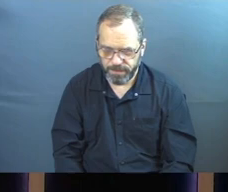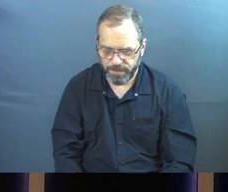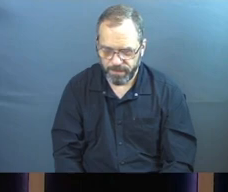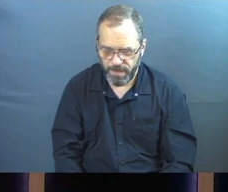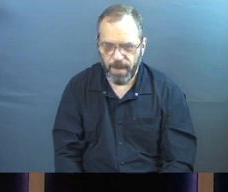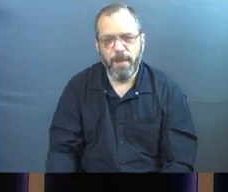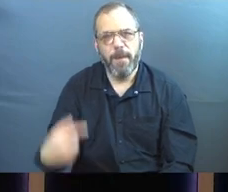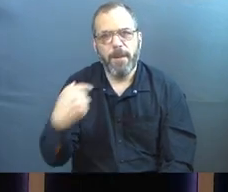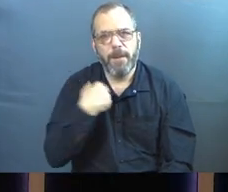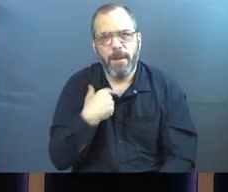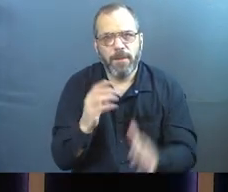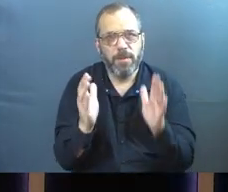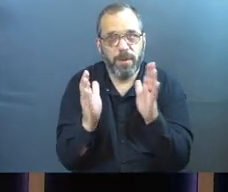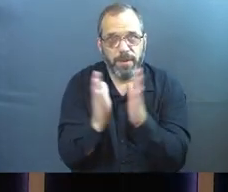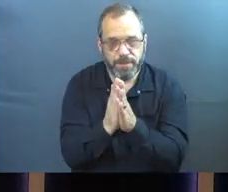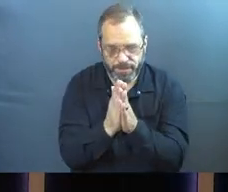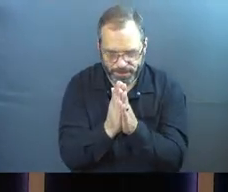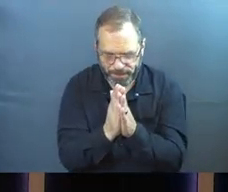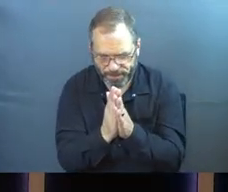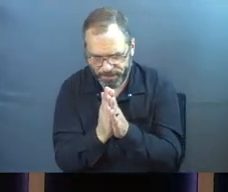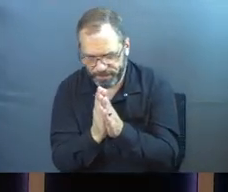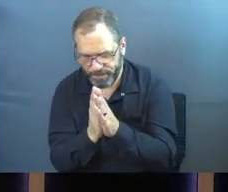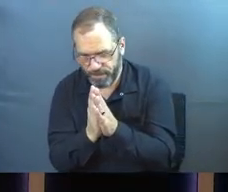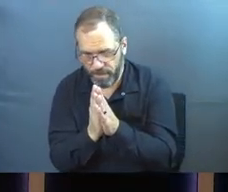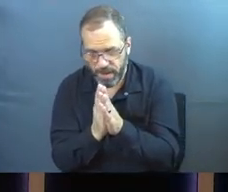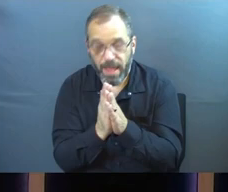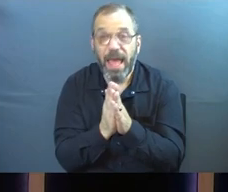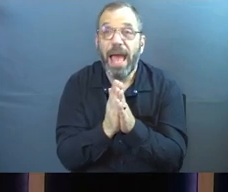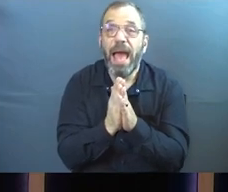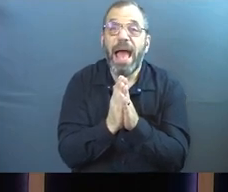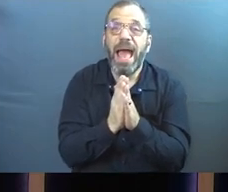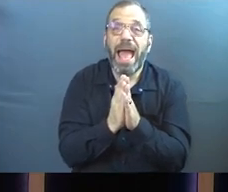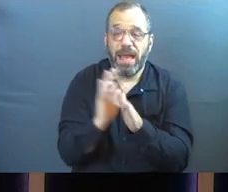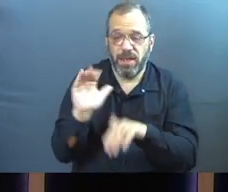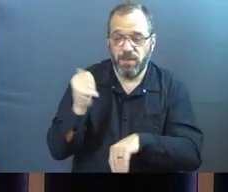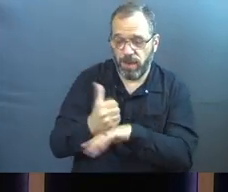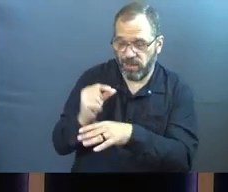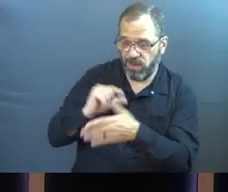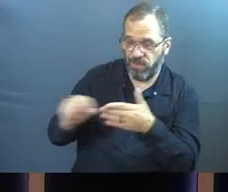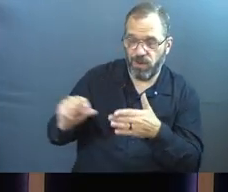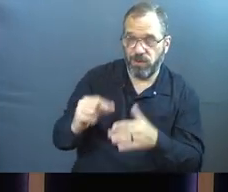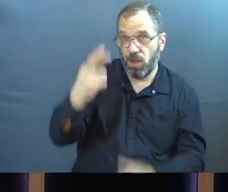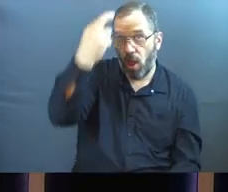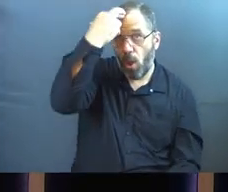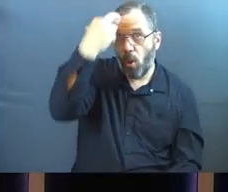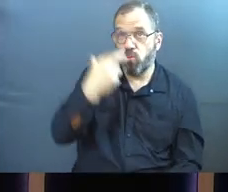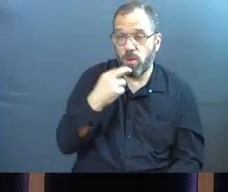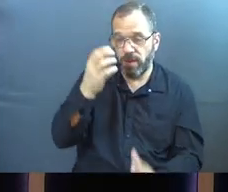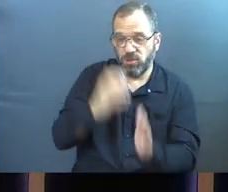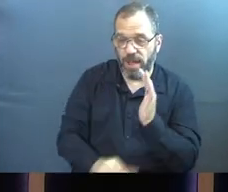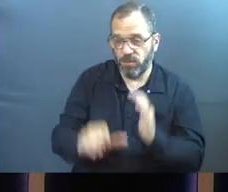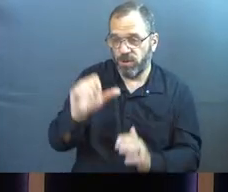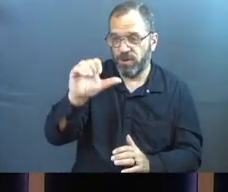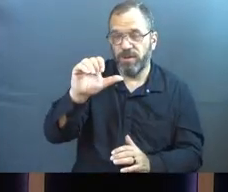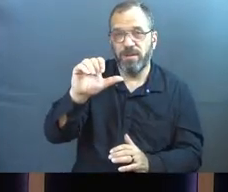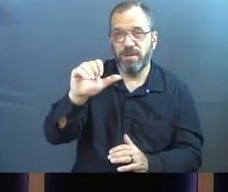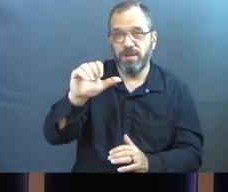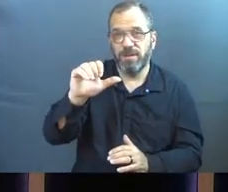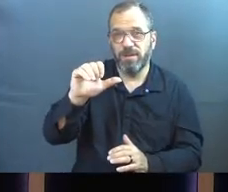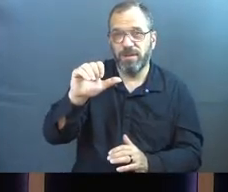I'm going to pray a prayer with you. And it's based on a passage. It's Romans chapter 10, verse 9 and 10.